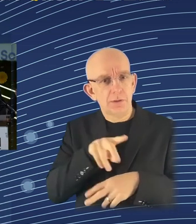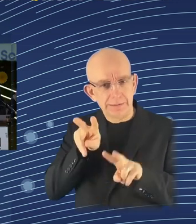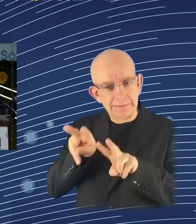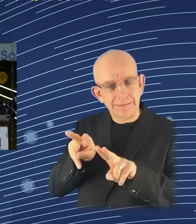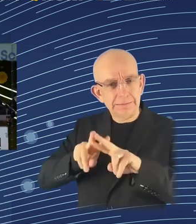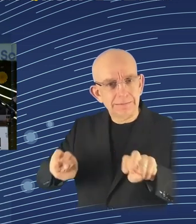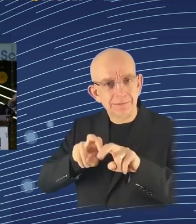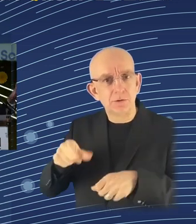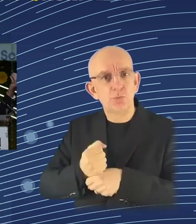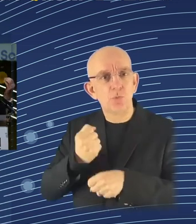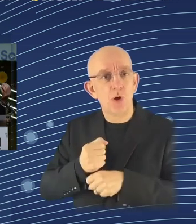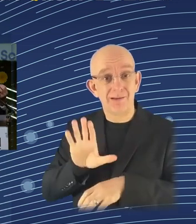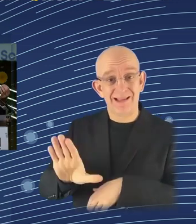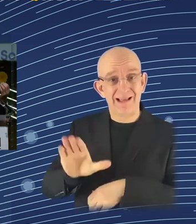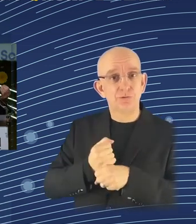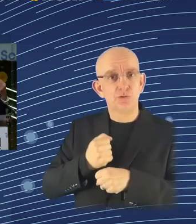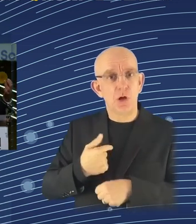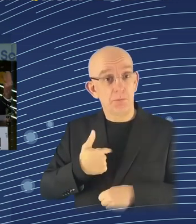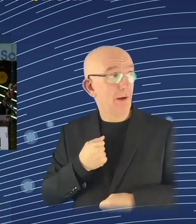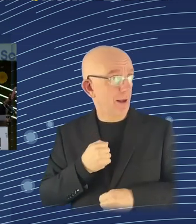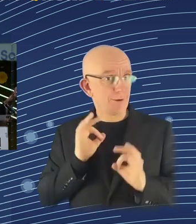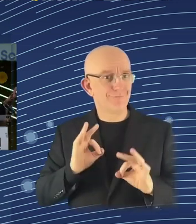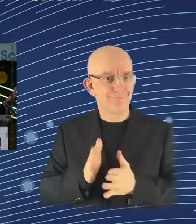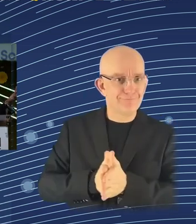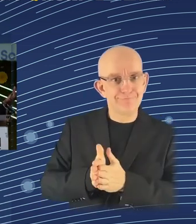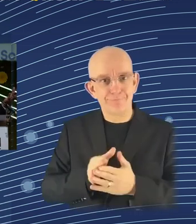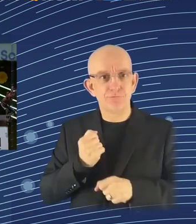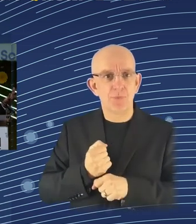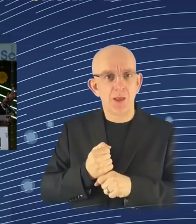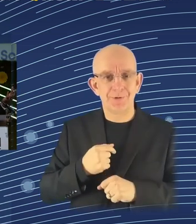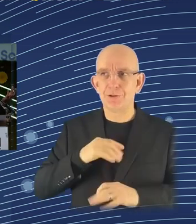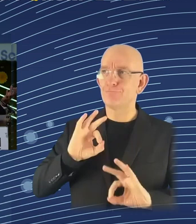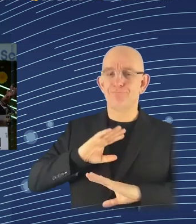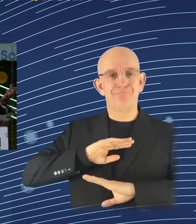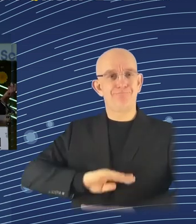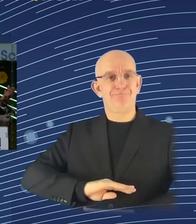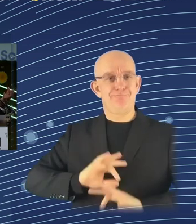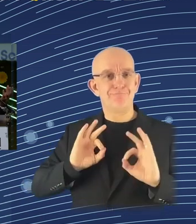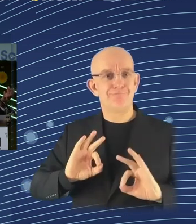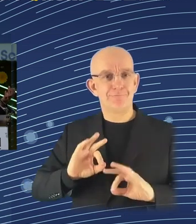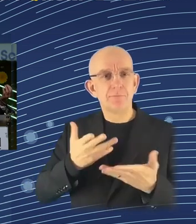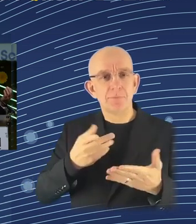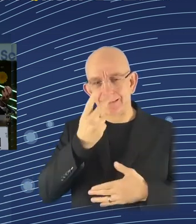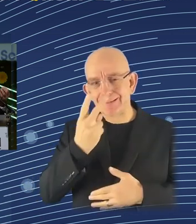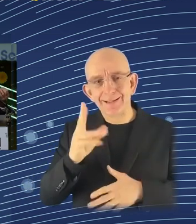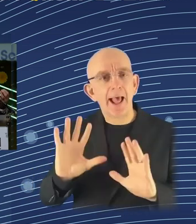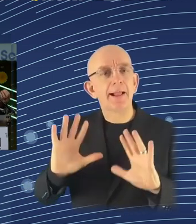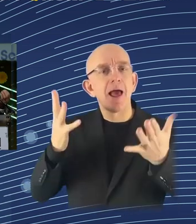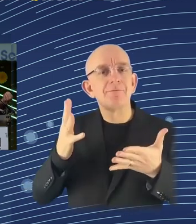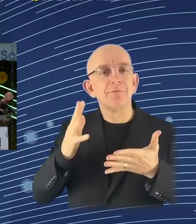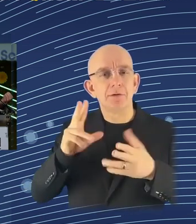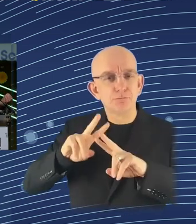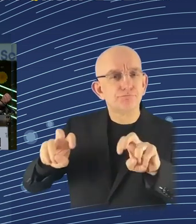life satisfaction surveys, the only activity that people say gives them less happiness or more